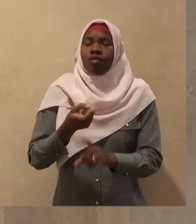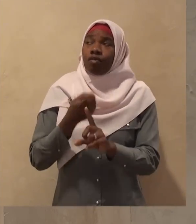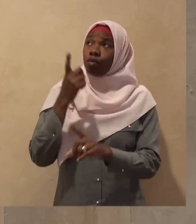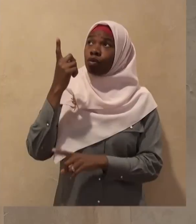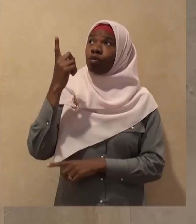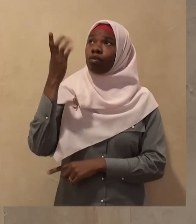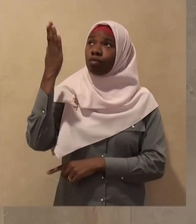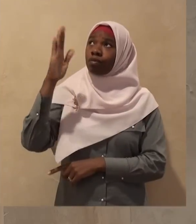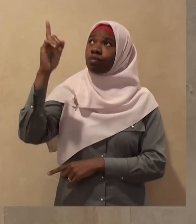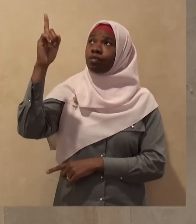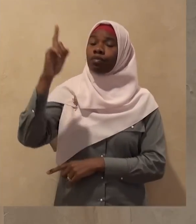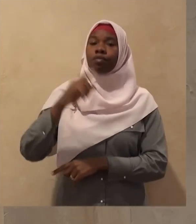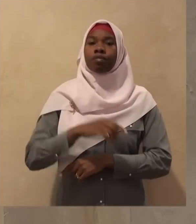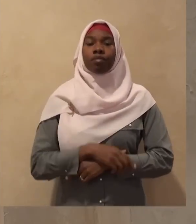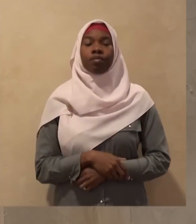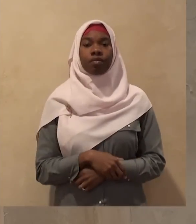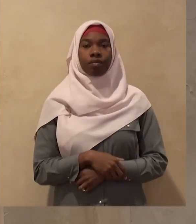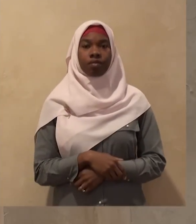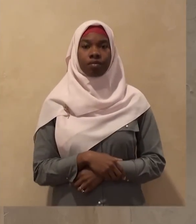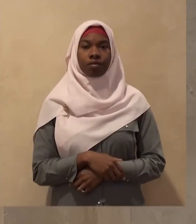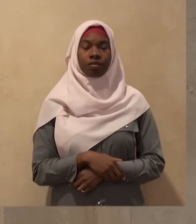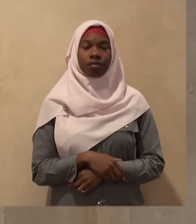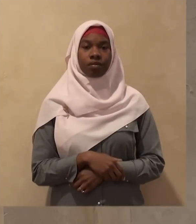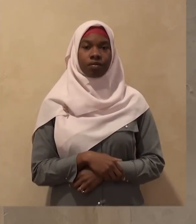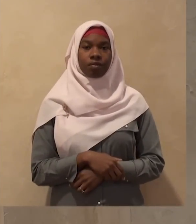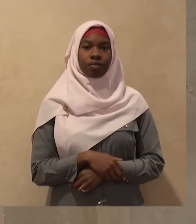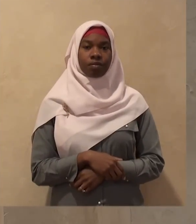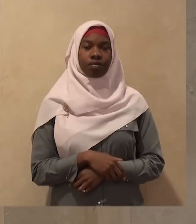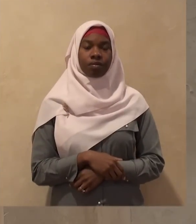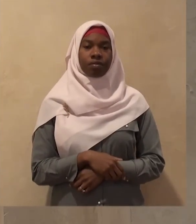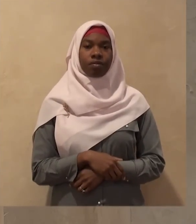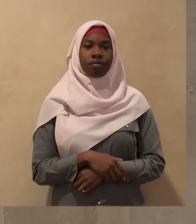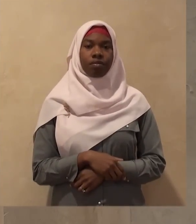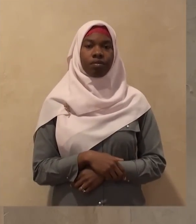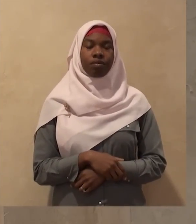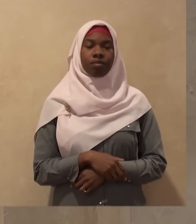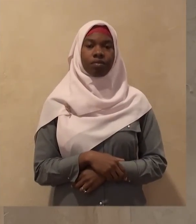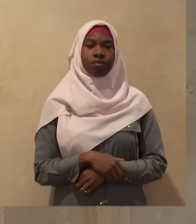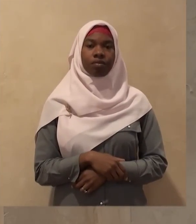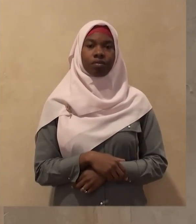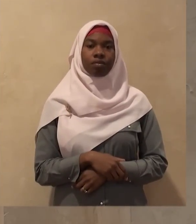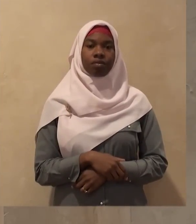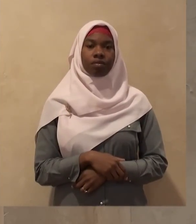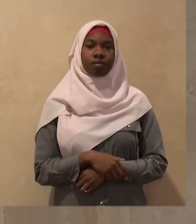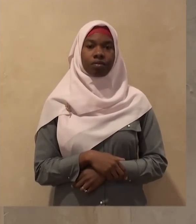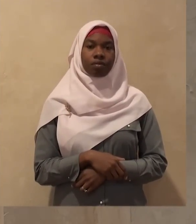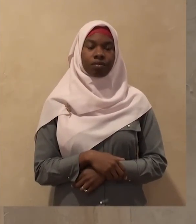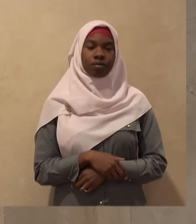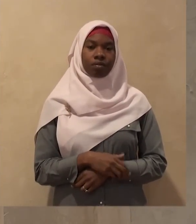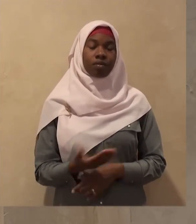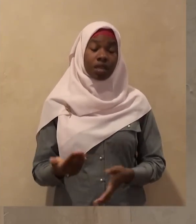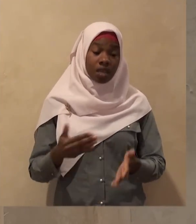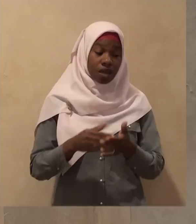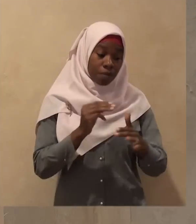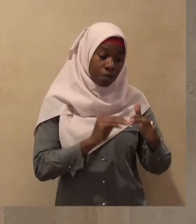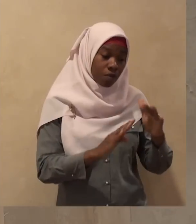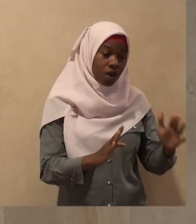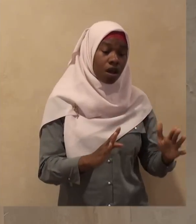Allah again addressed his companion his sahaba and said Allah behold